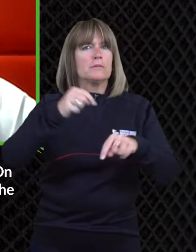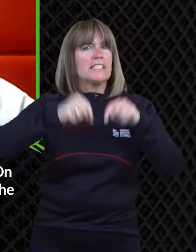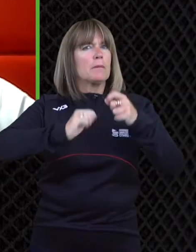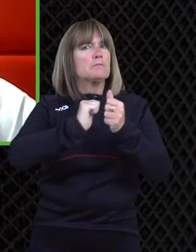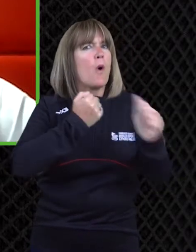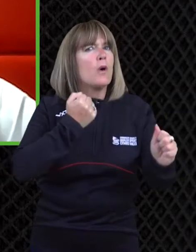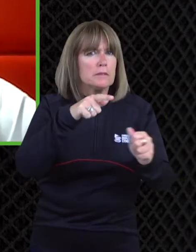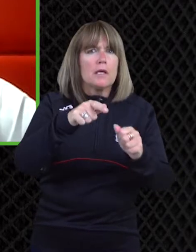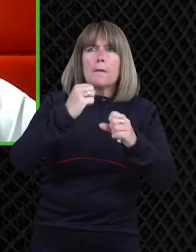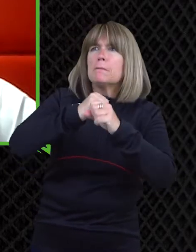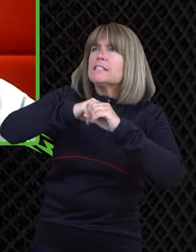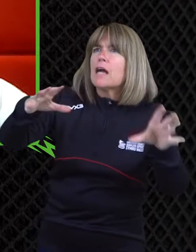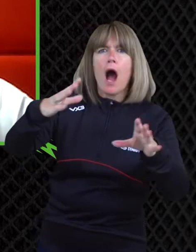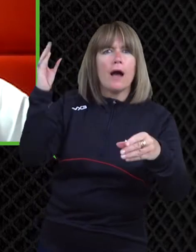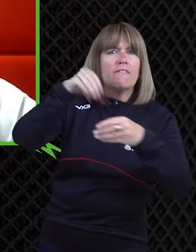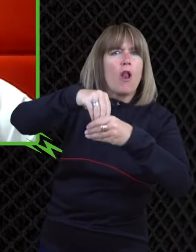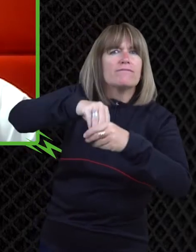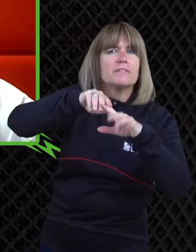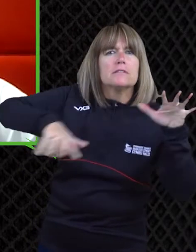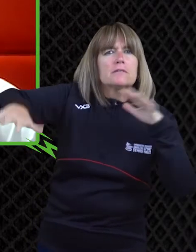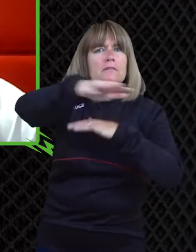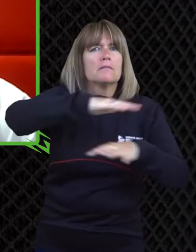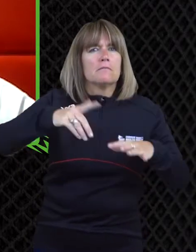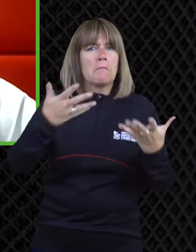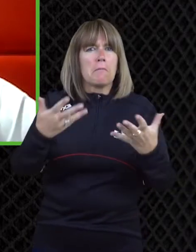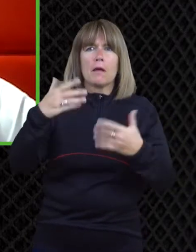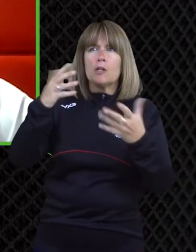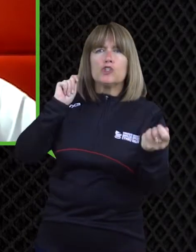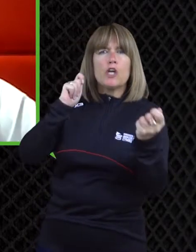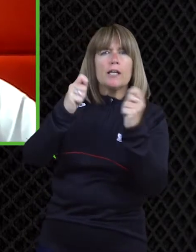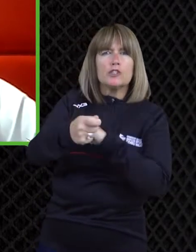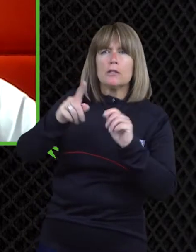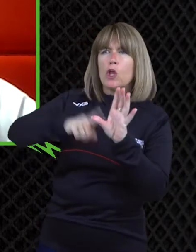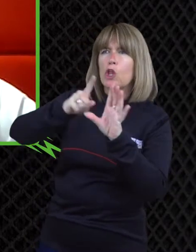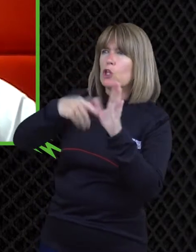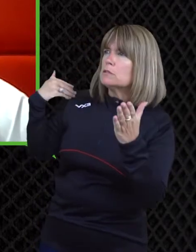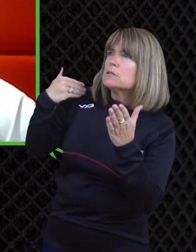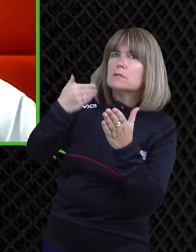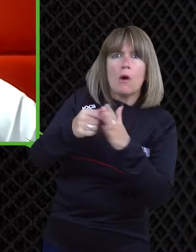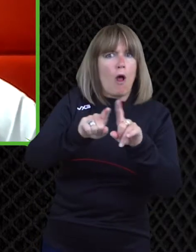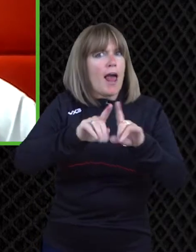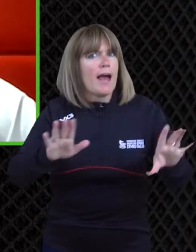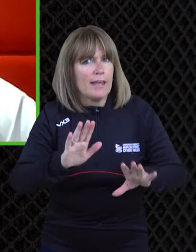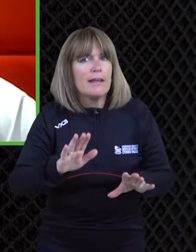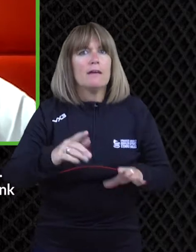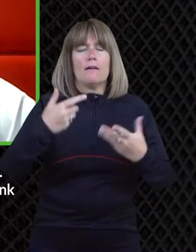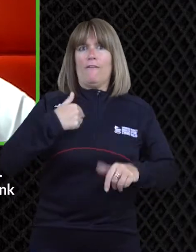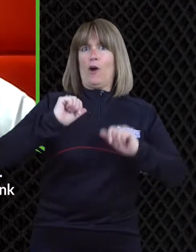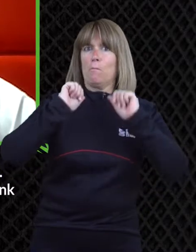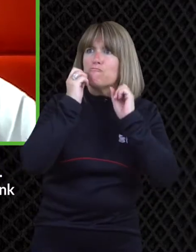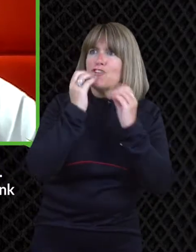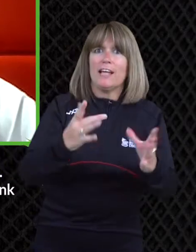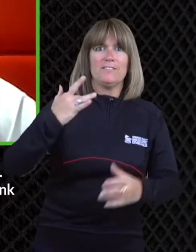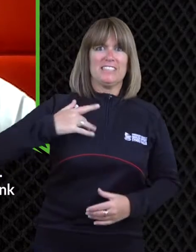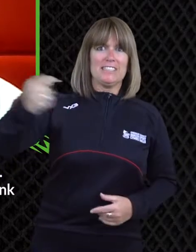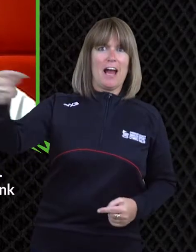i've got a great guest today i've got bbc journalist peter gillibrand how are you doing peter you okay yeah